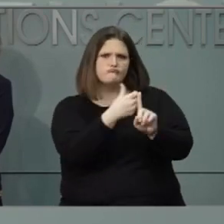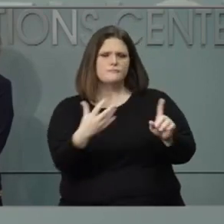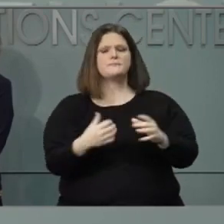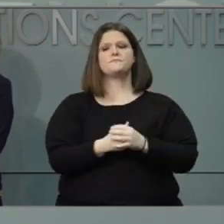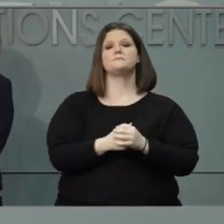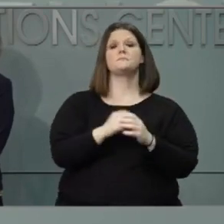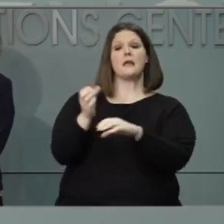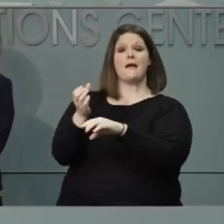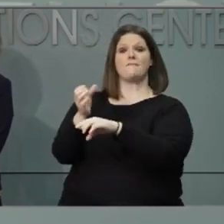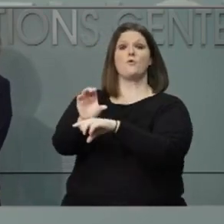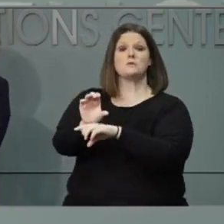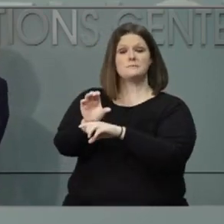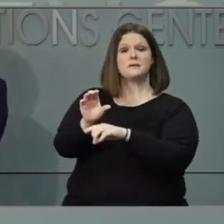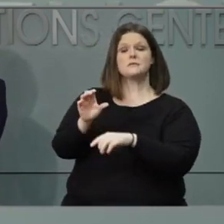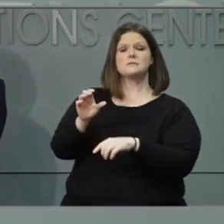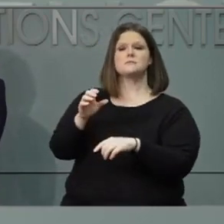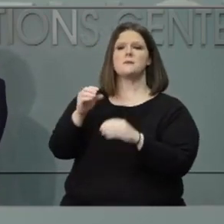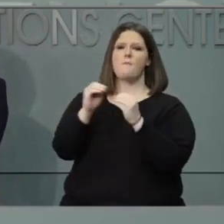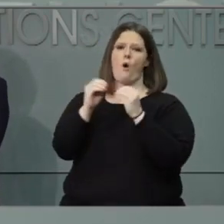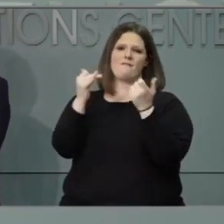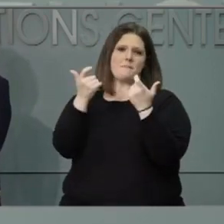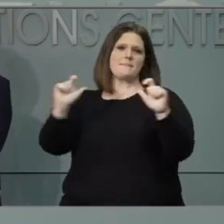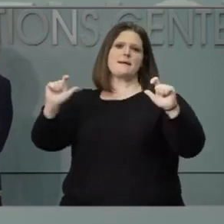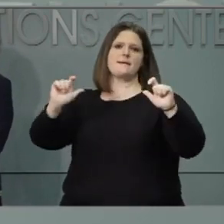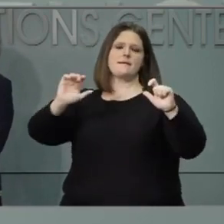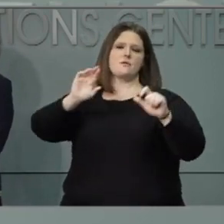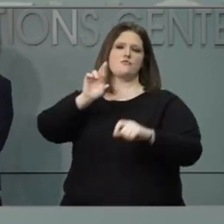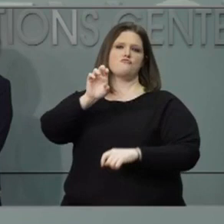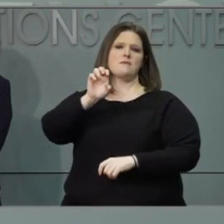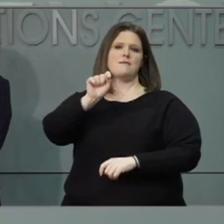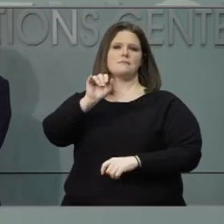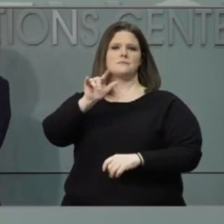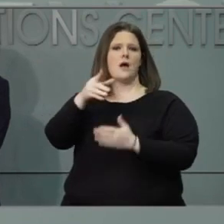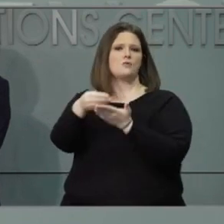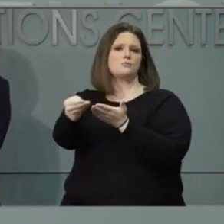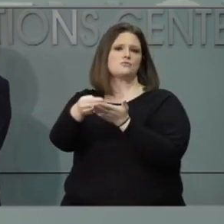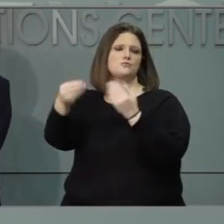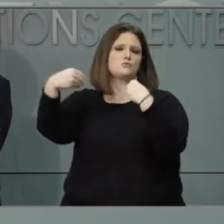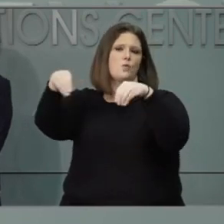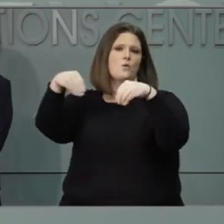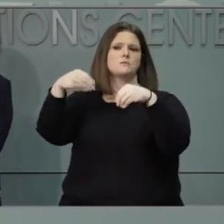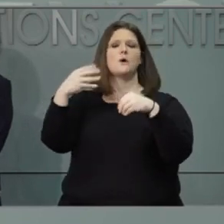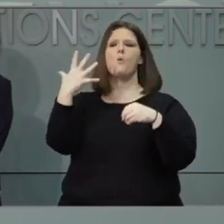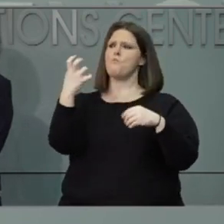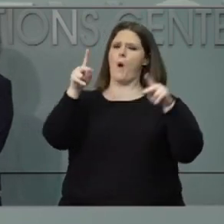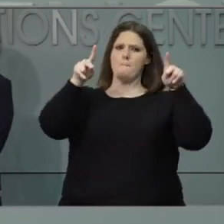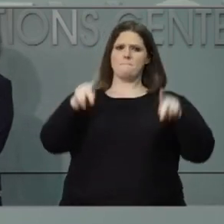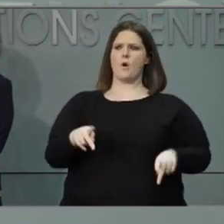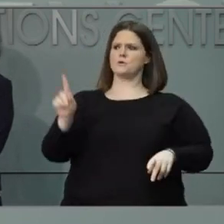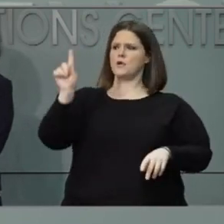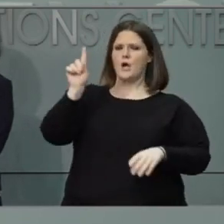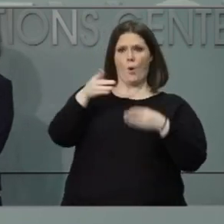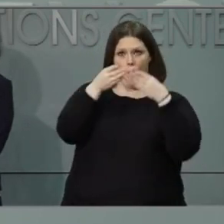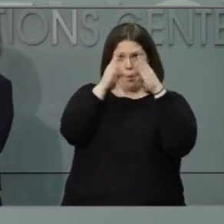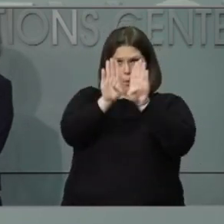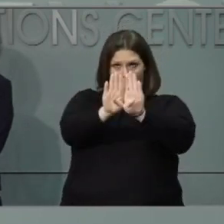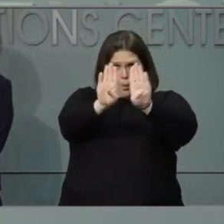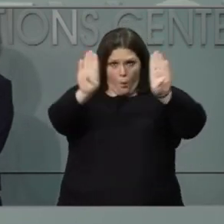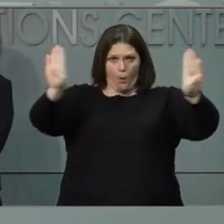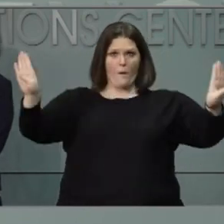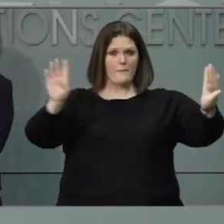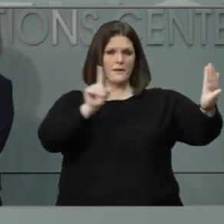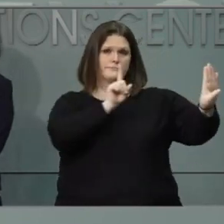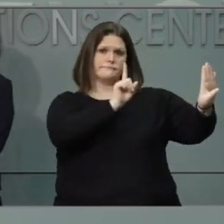particularly for our larger retail stores, we want someone at the door not just saying, please wear a mask, but also